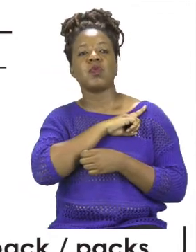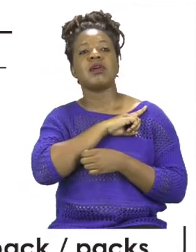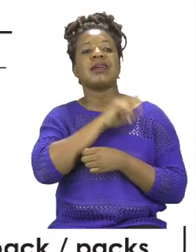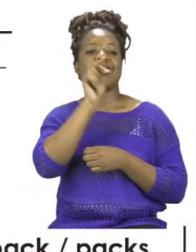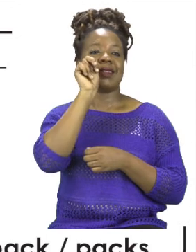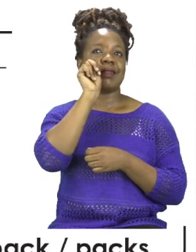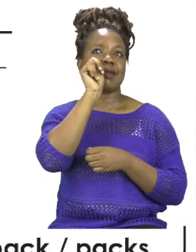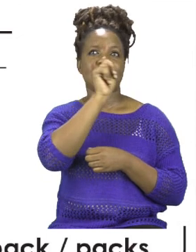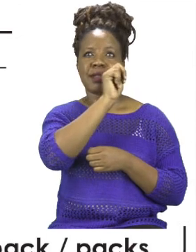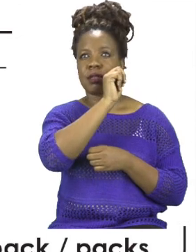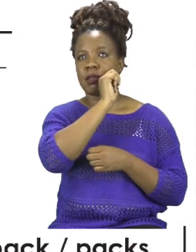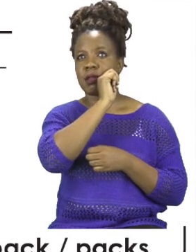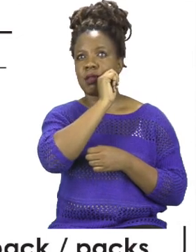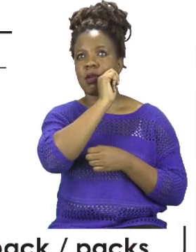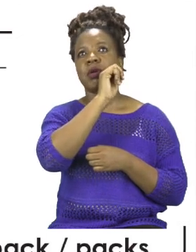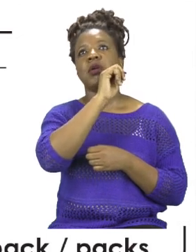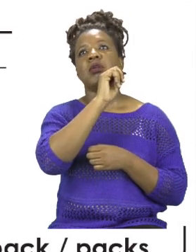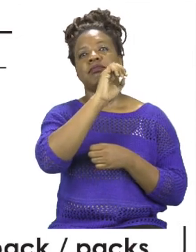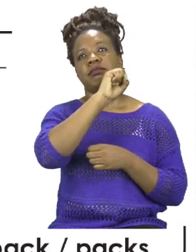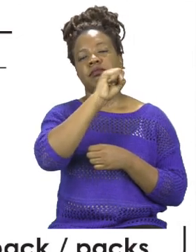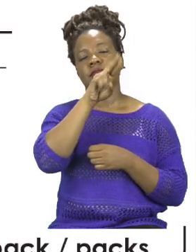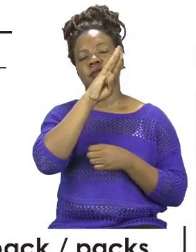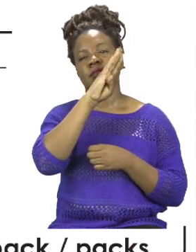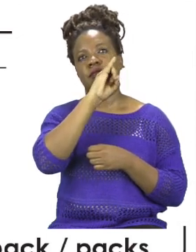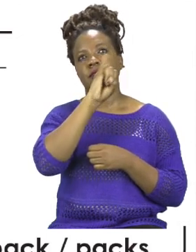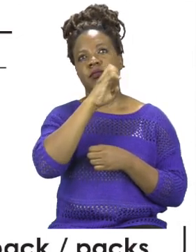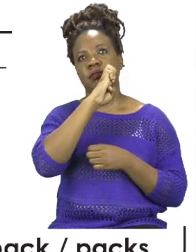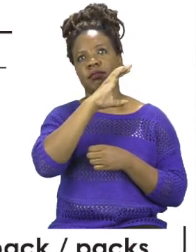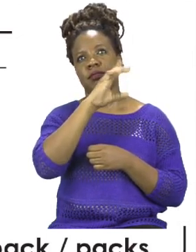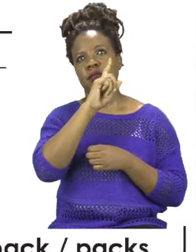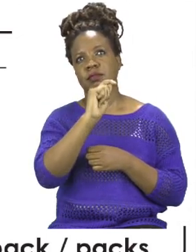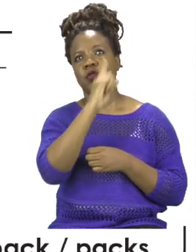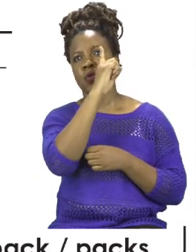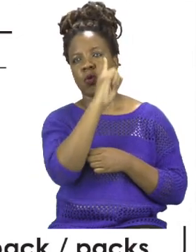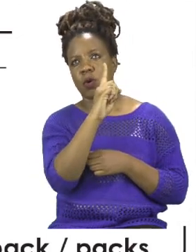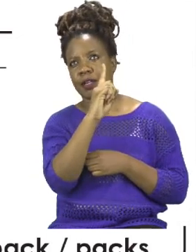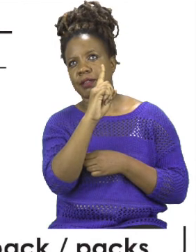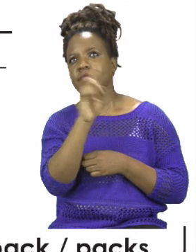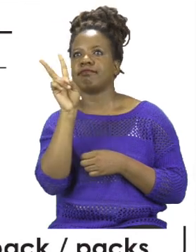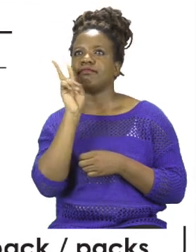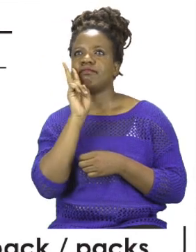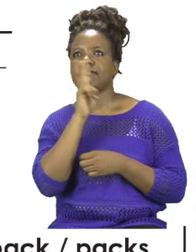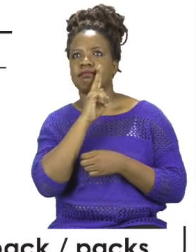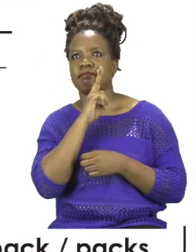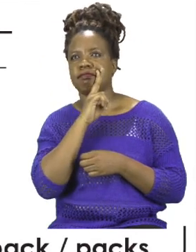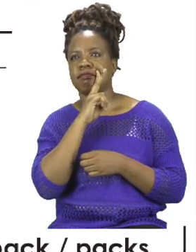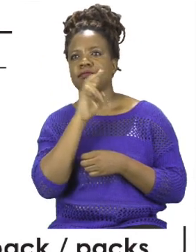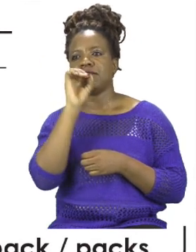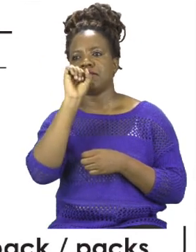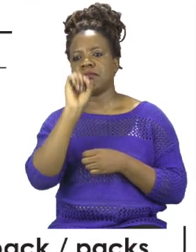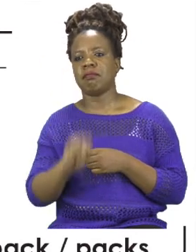bag. Remember boys and girls, the verb always comes after the subject.